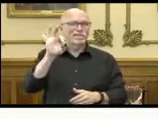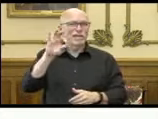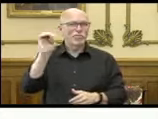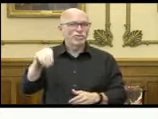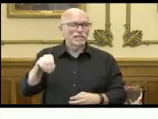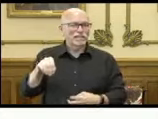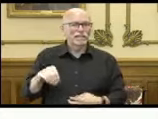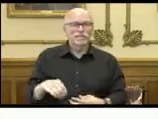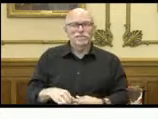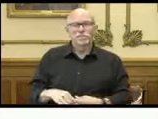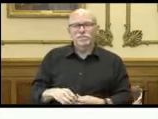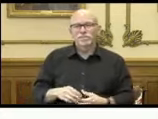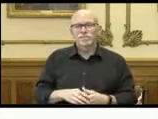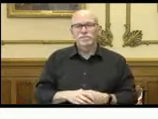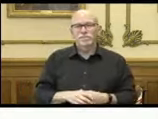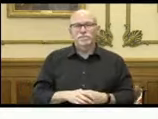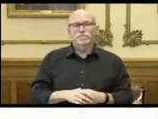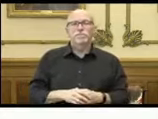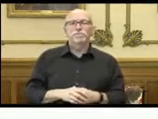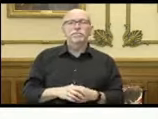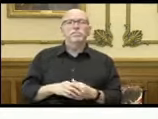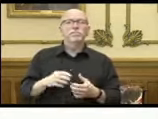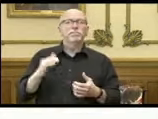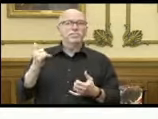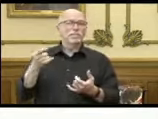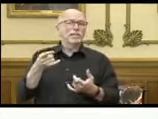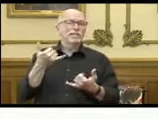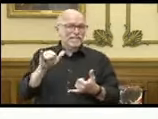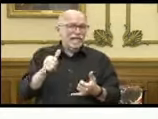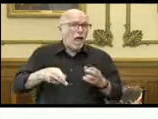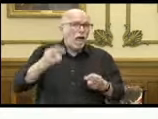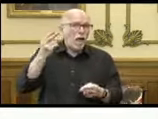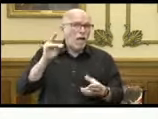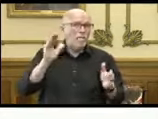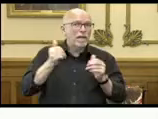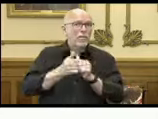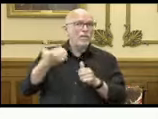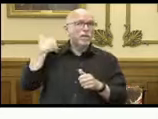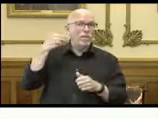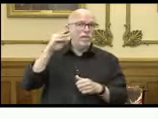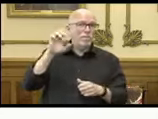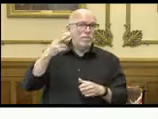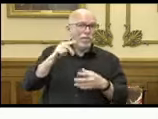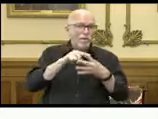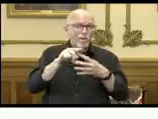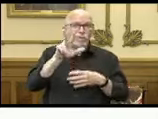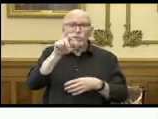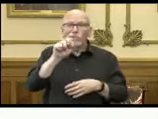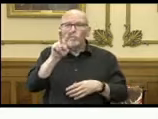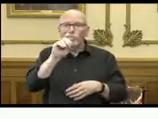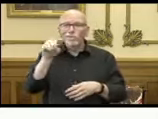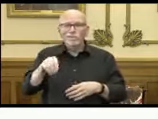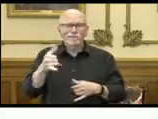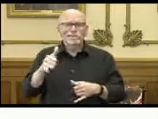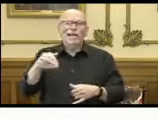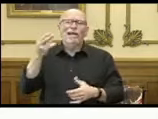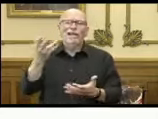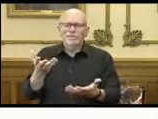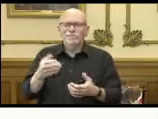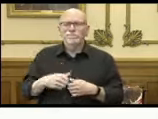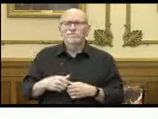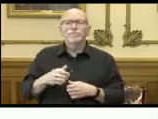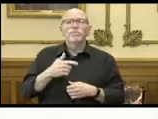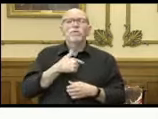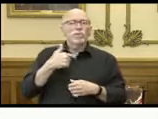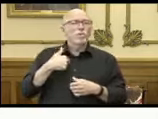percent. Now, that's up quite a bit from early March from 3.2 percent. We know that we're